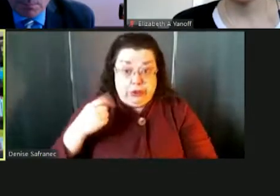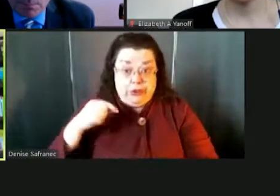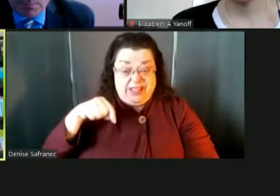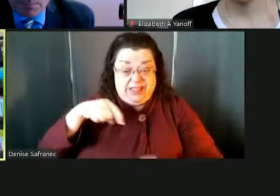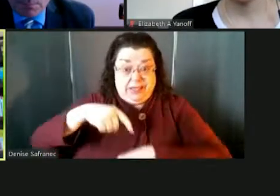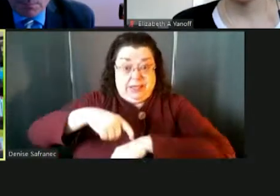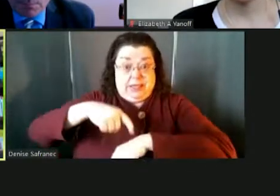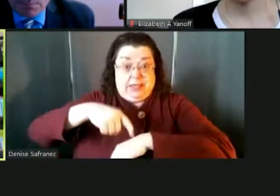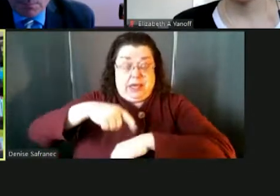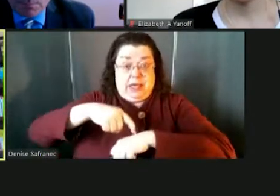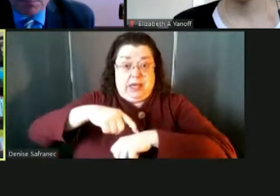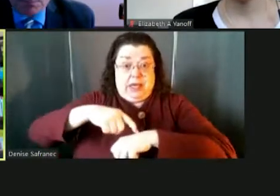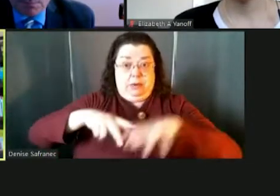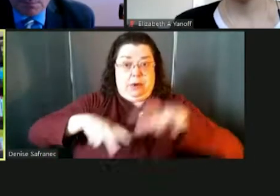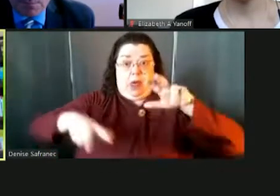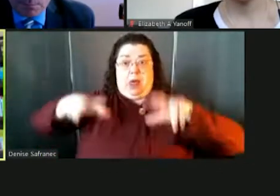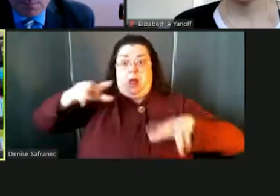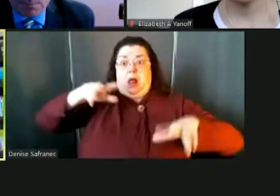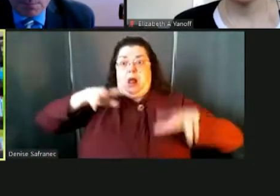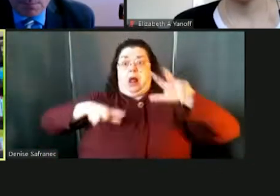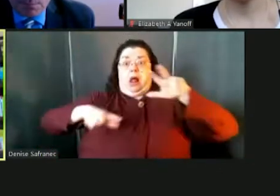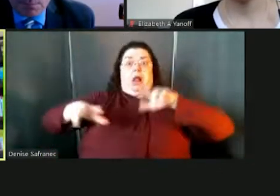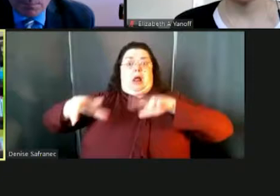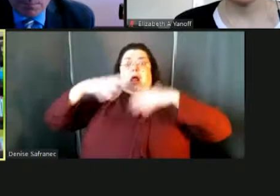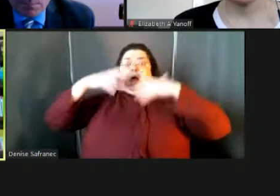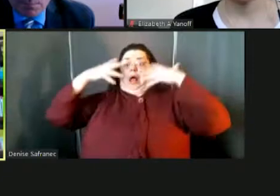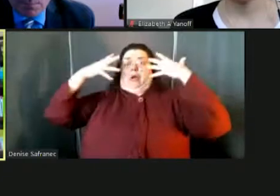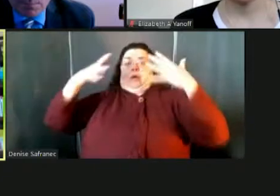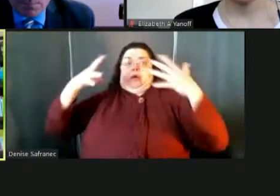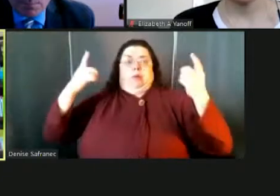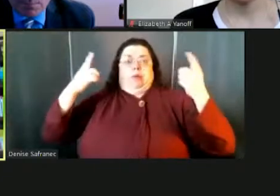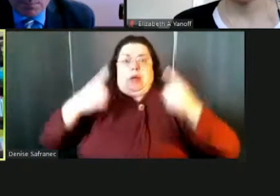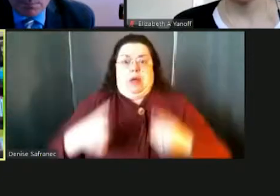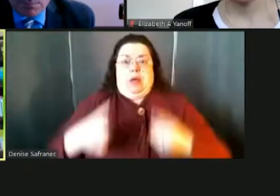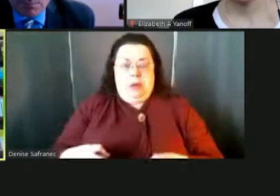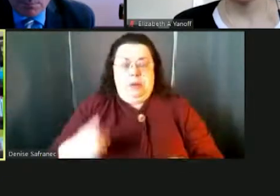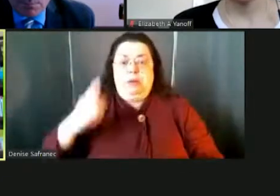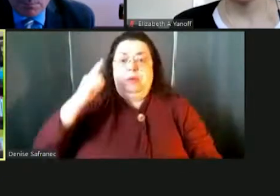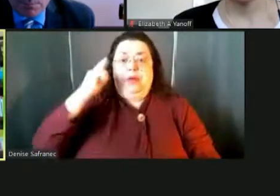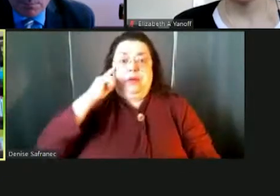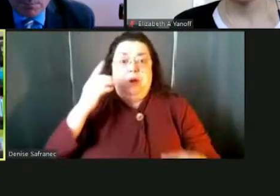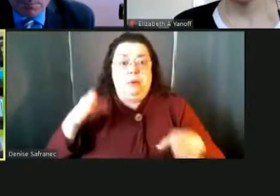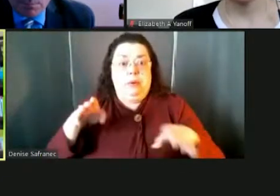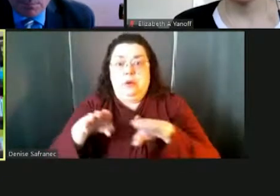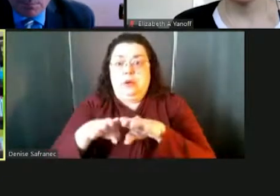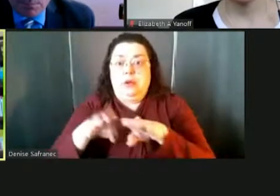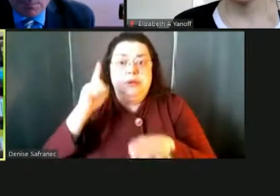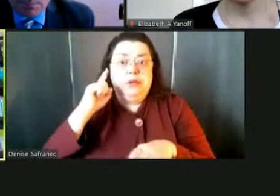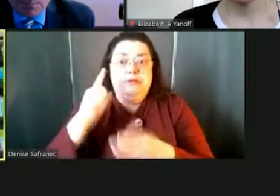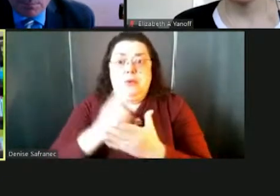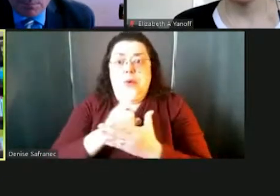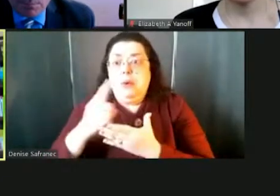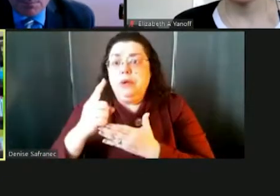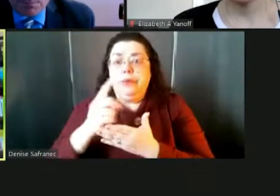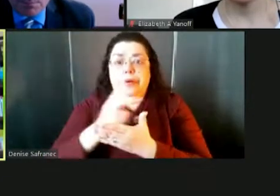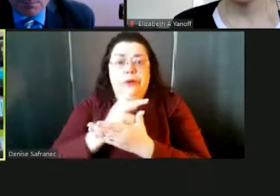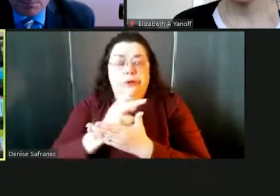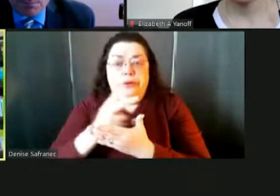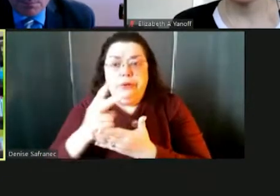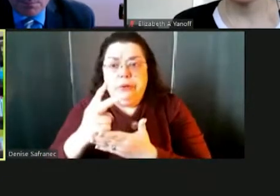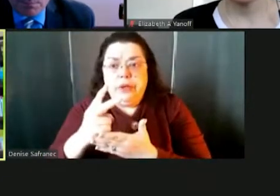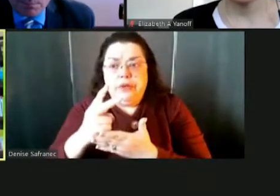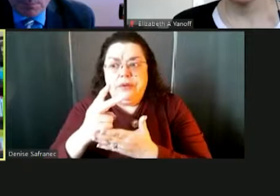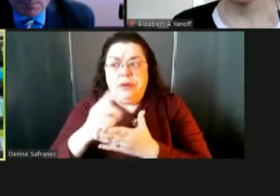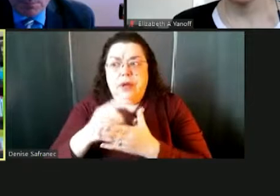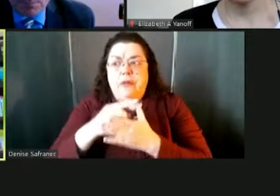were still very uncertain about what the future held, we thought we were closing for a couple of weeks, and then weeks turned